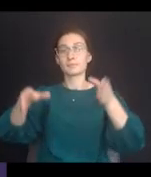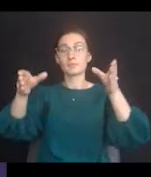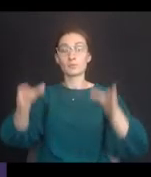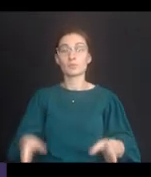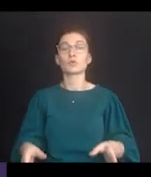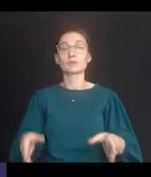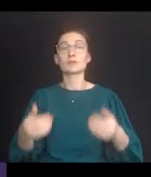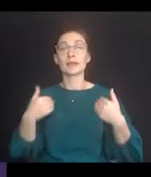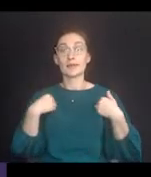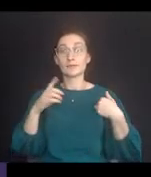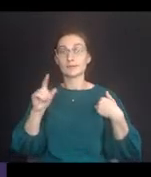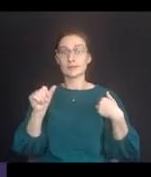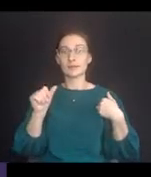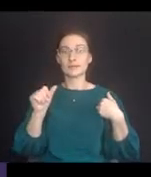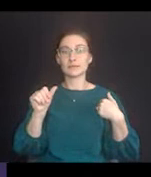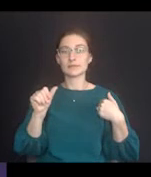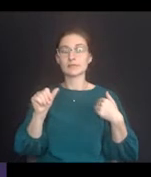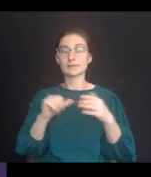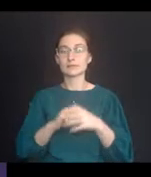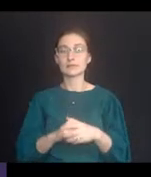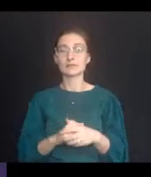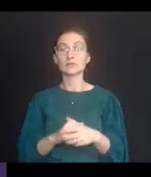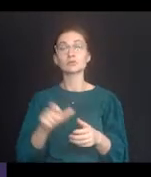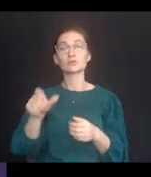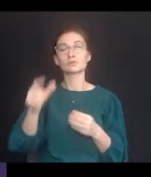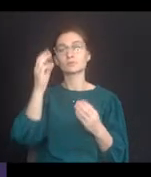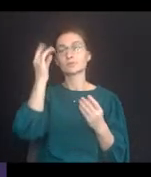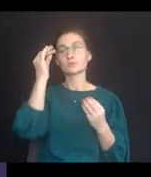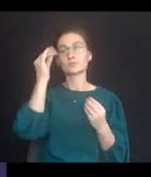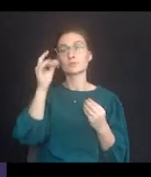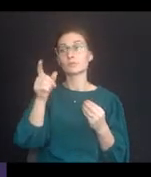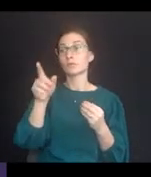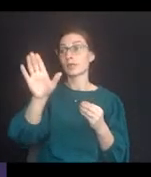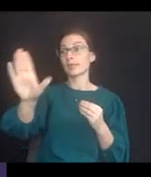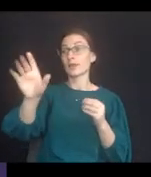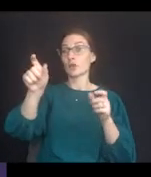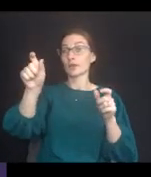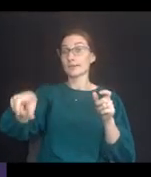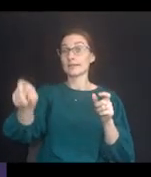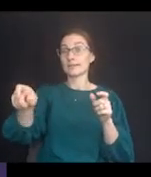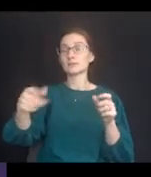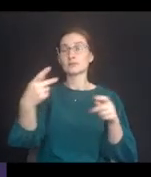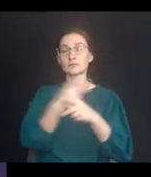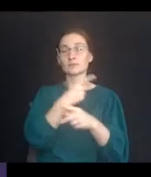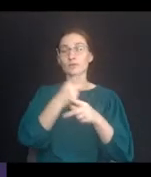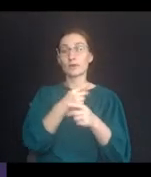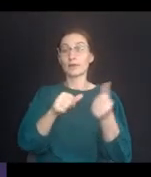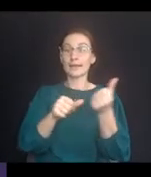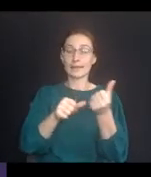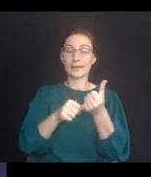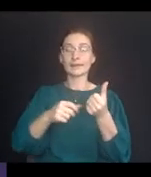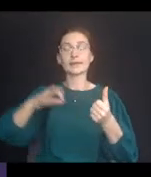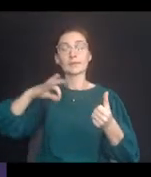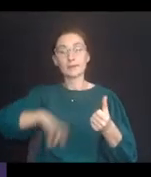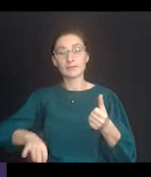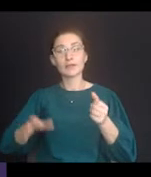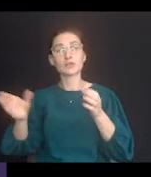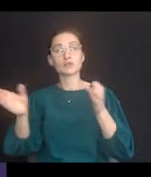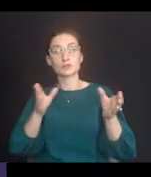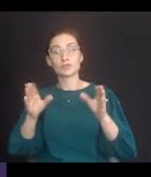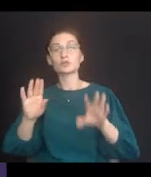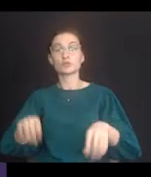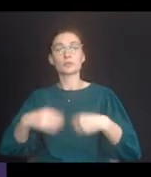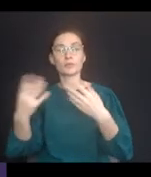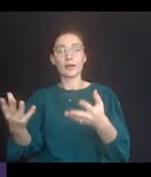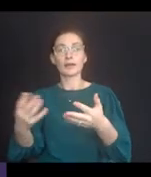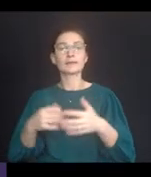qualified persons with disabilities and shall take into account the needs of such persons in determining the aid, benefits, or